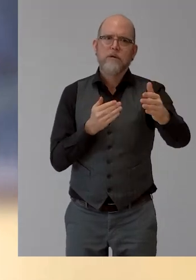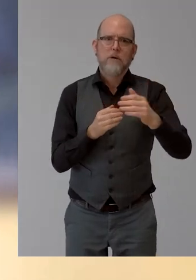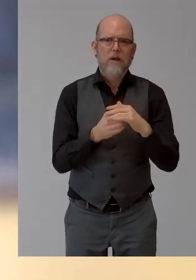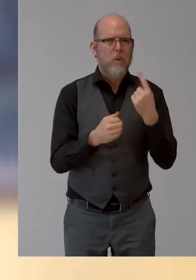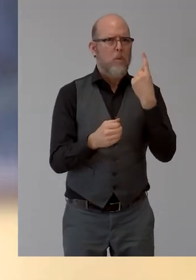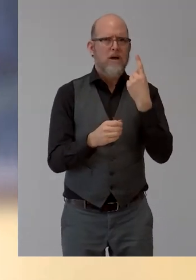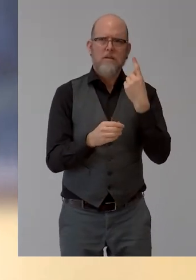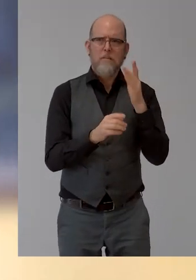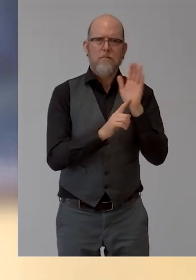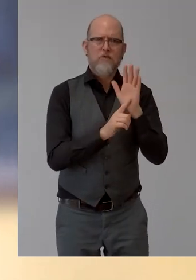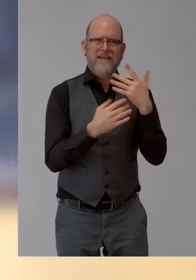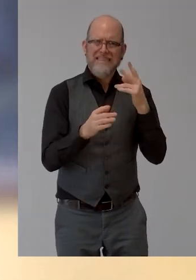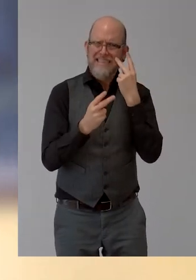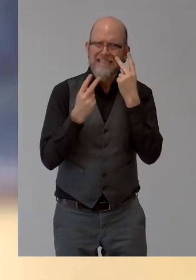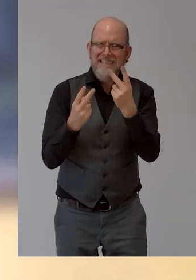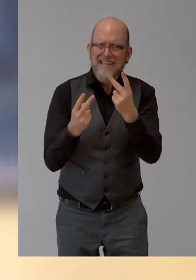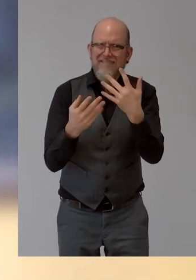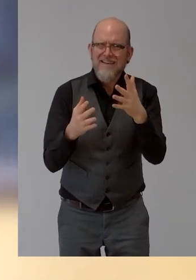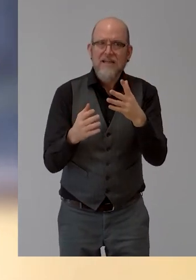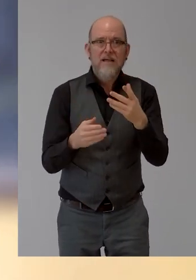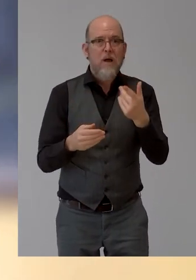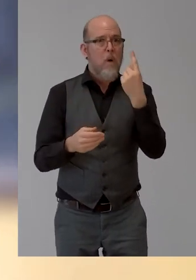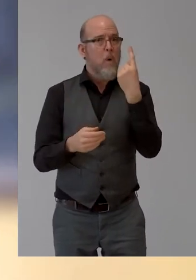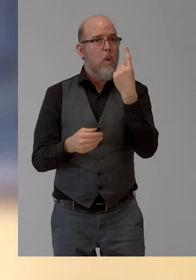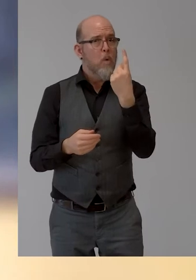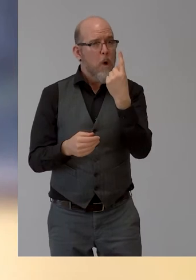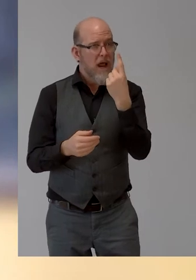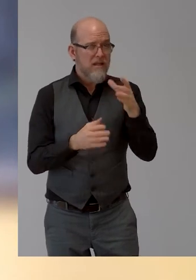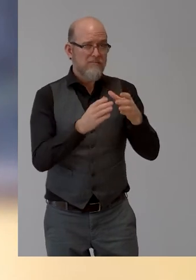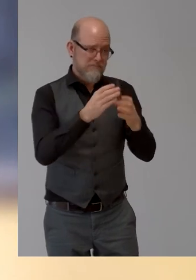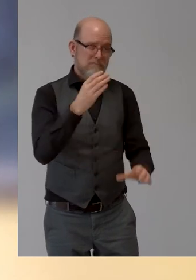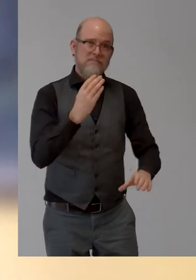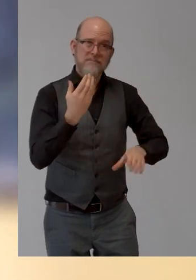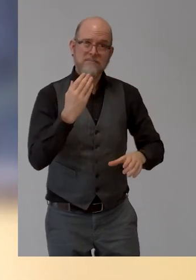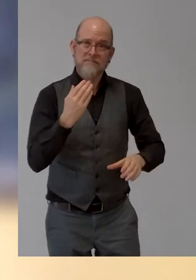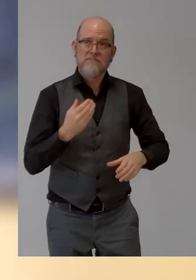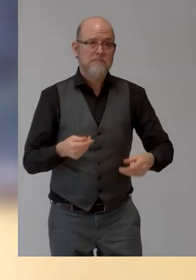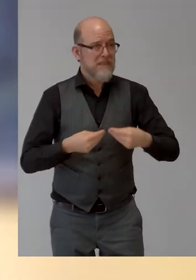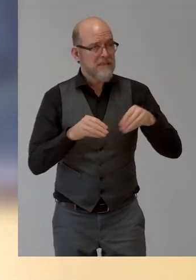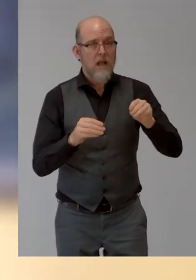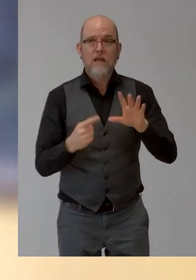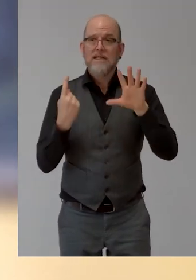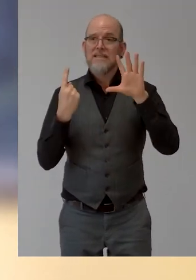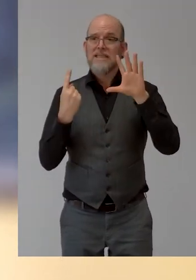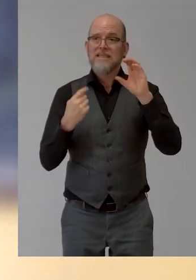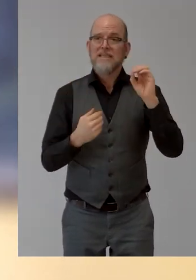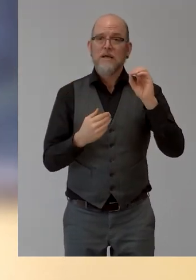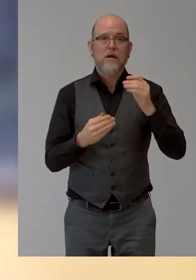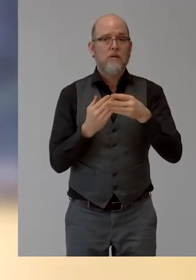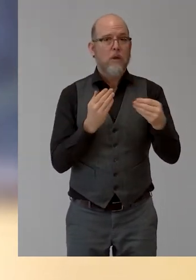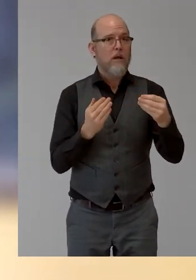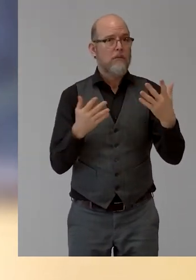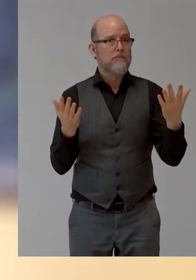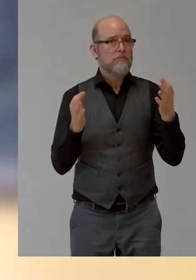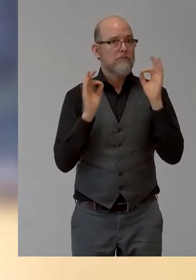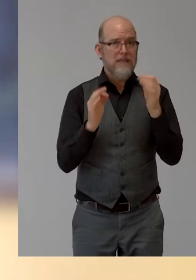it said that it's being sold at $60. So I'll just give people a sense of the cost of our technology. A below knee limb